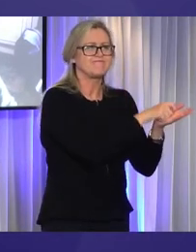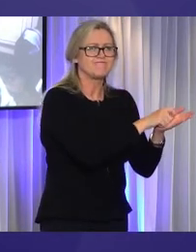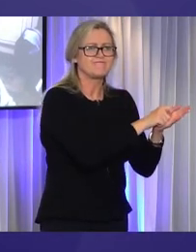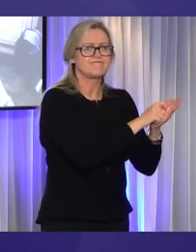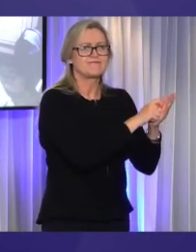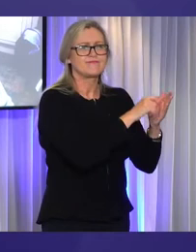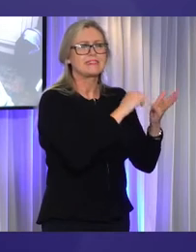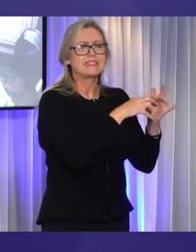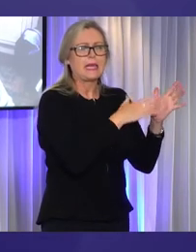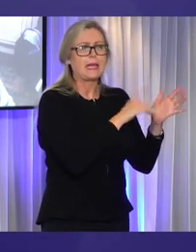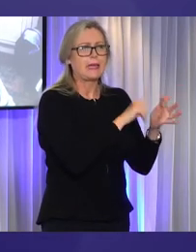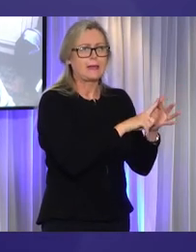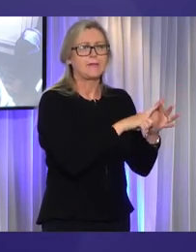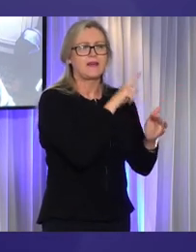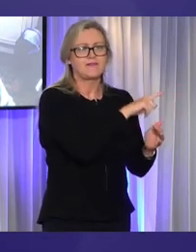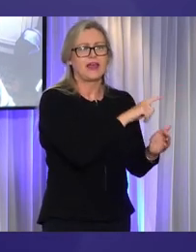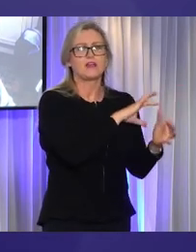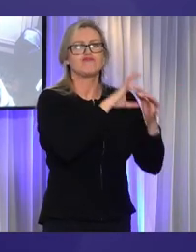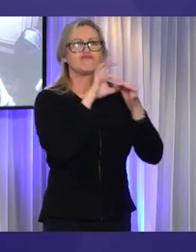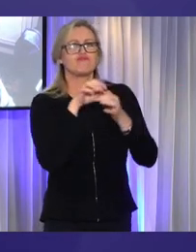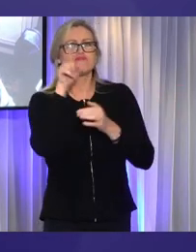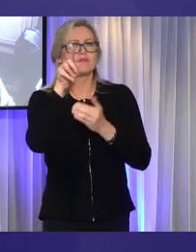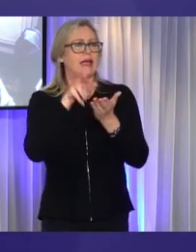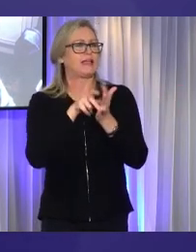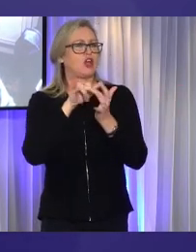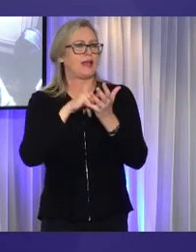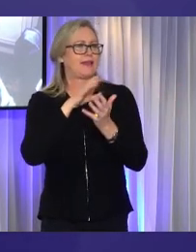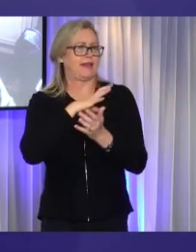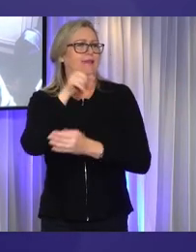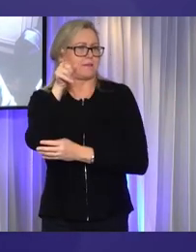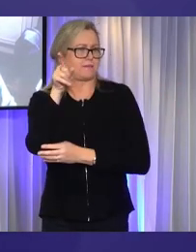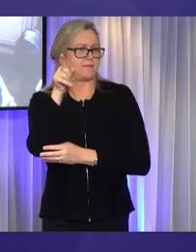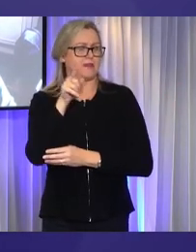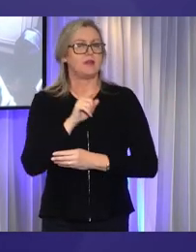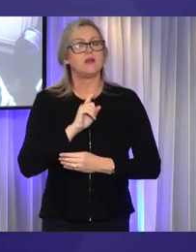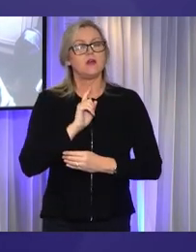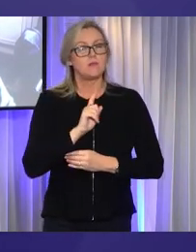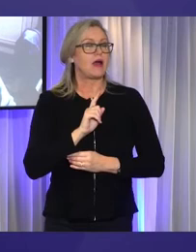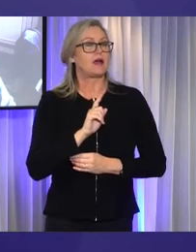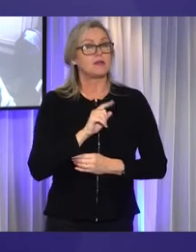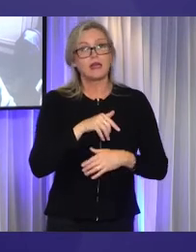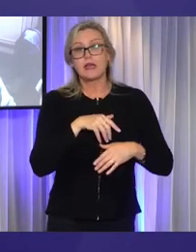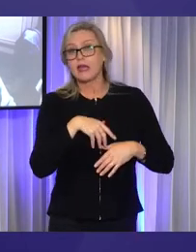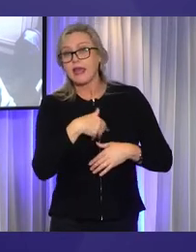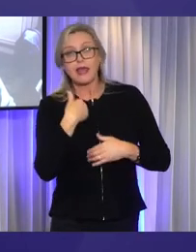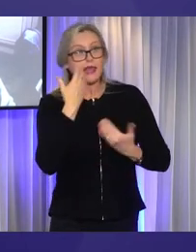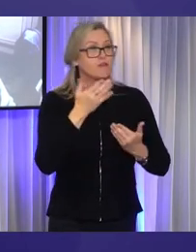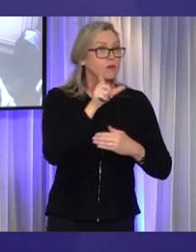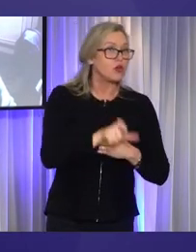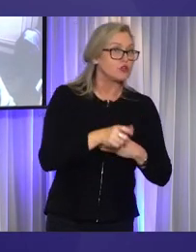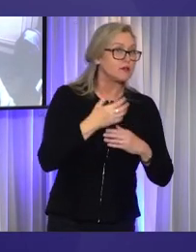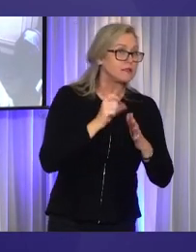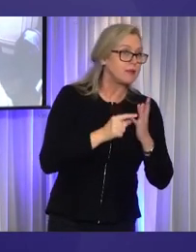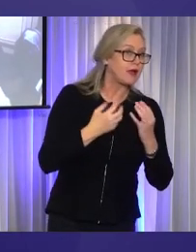which are dependent on the National Disability Insurance Scheme. Not every person with disability in Australia